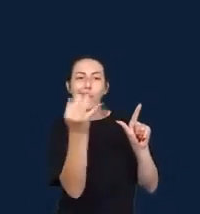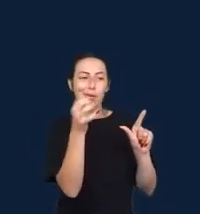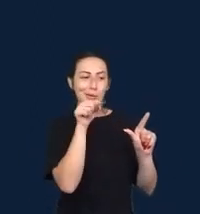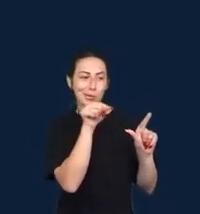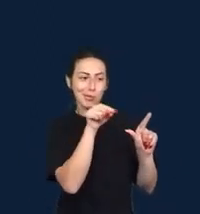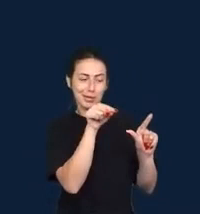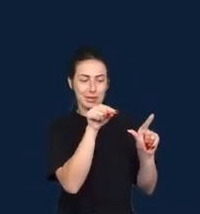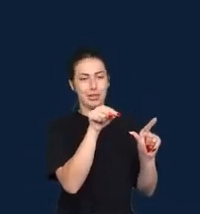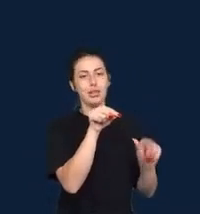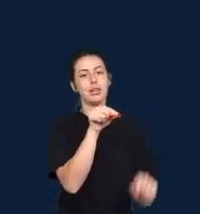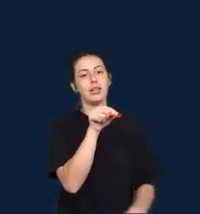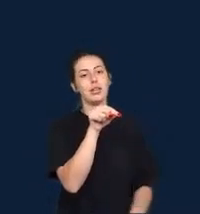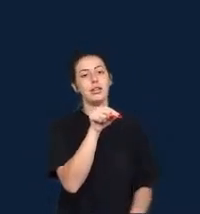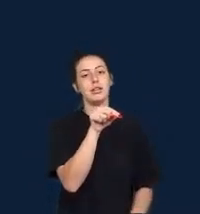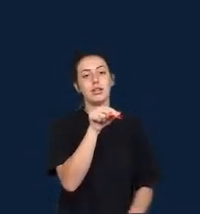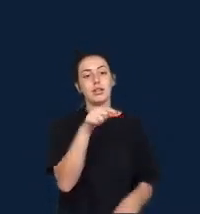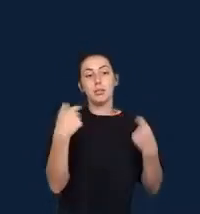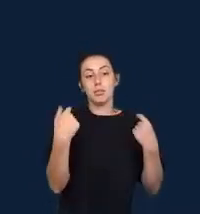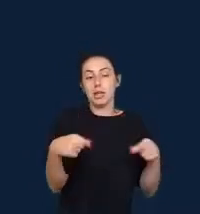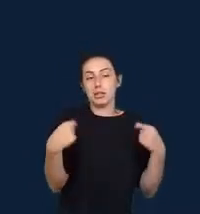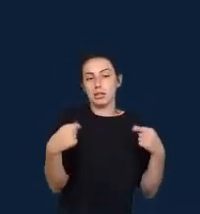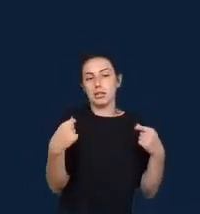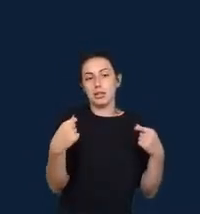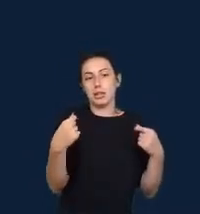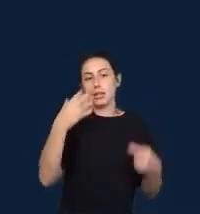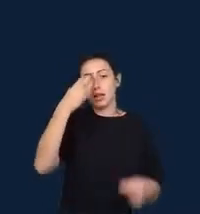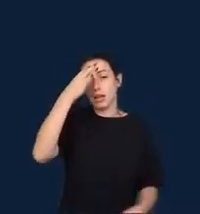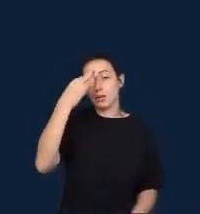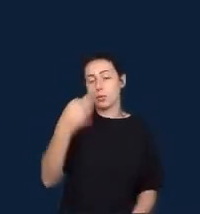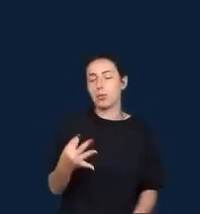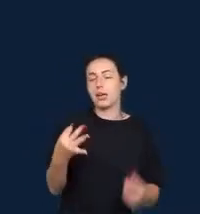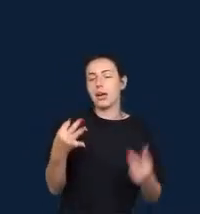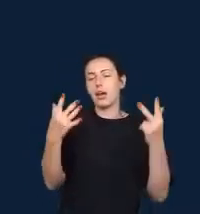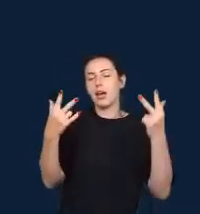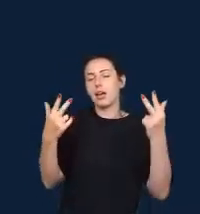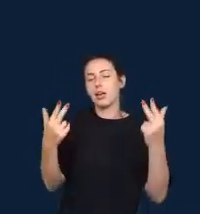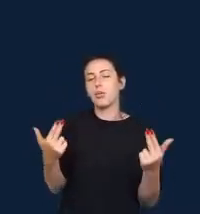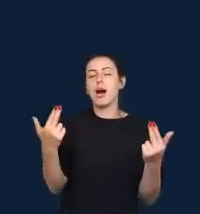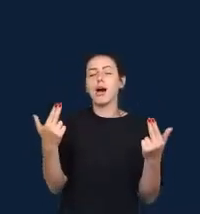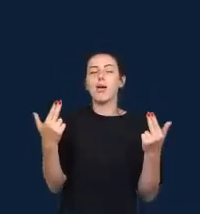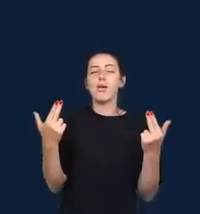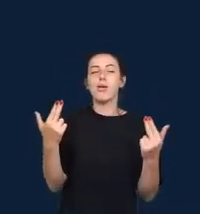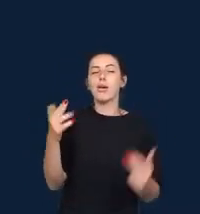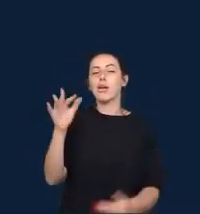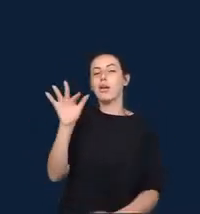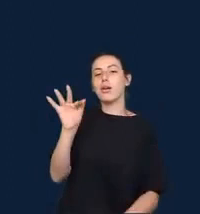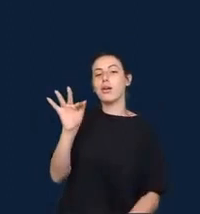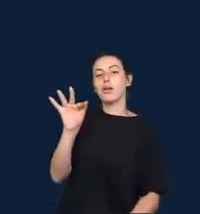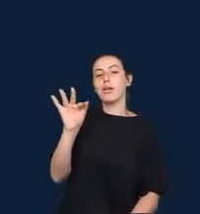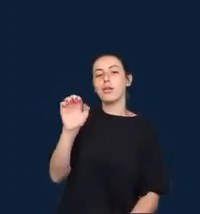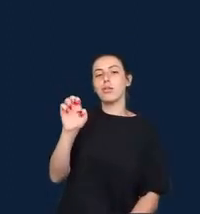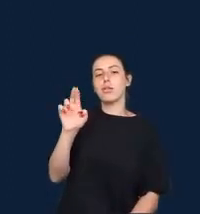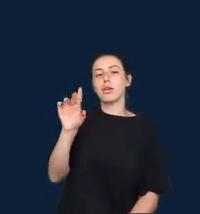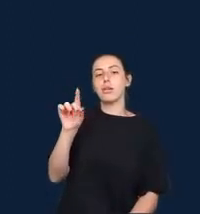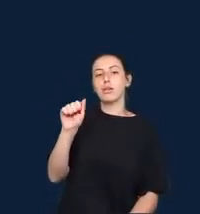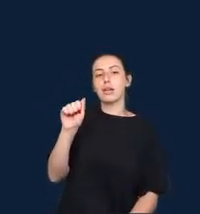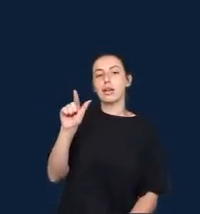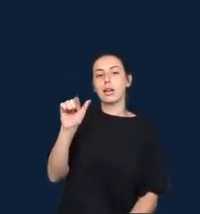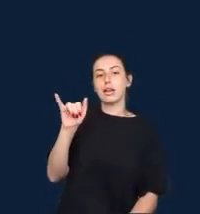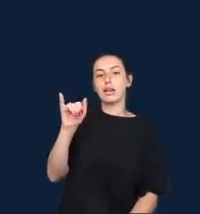feudalism and this term of data feudalism draws on the work of internet critic Evgeny Moroso.